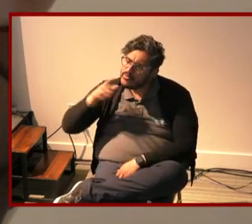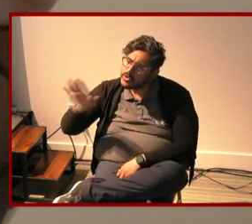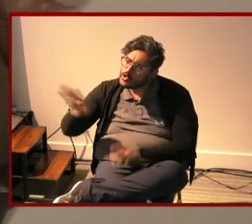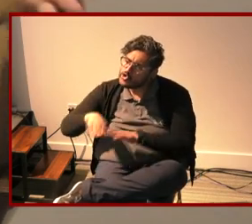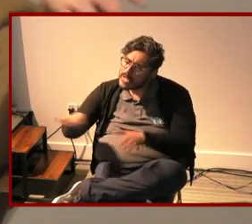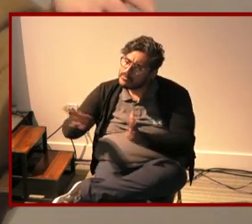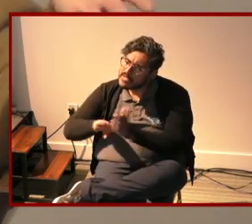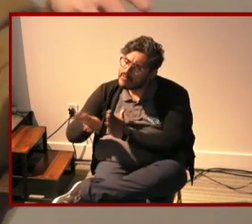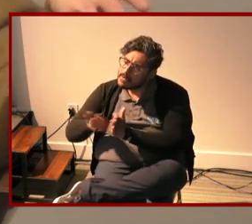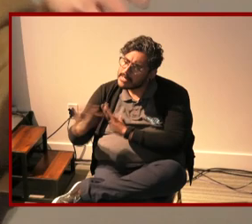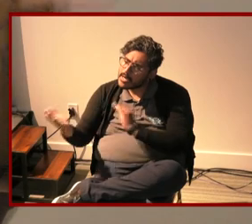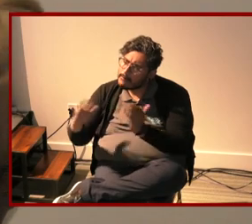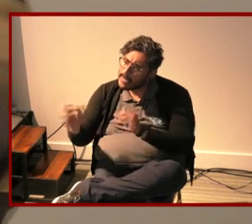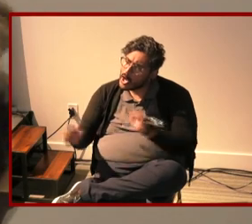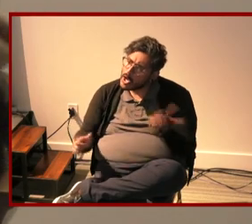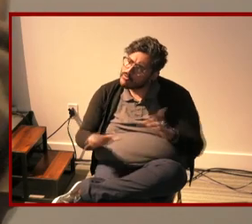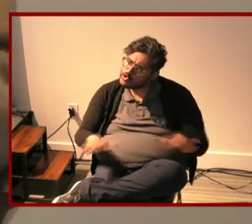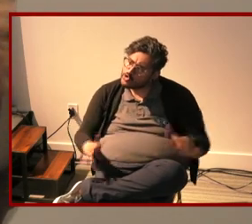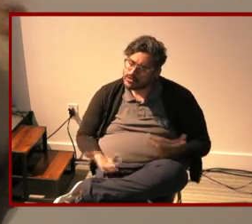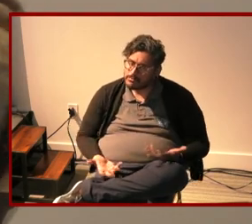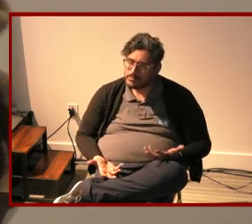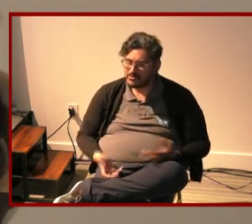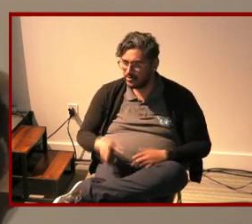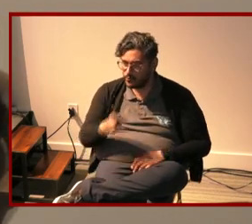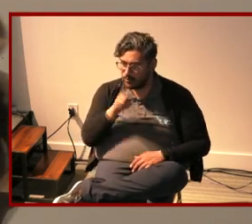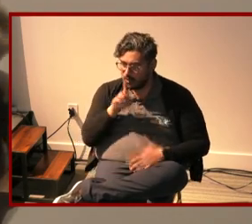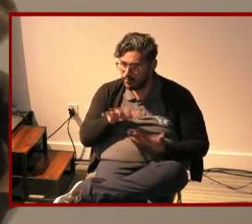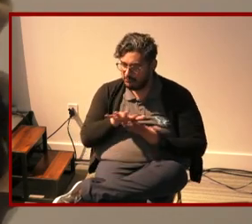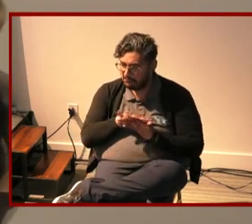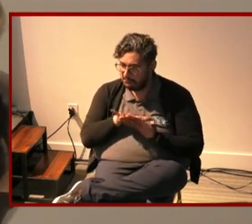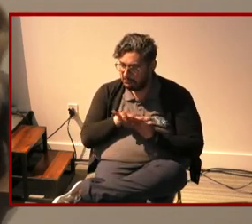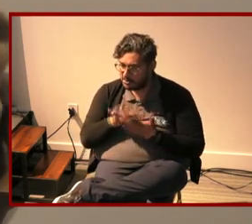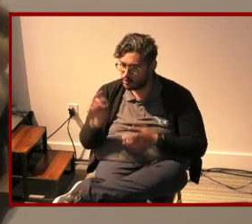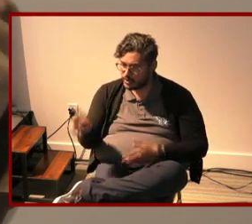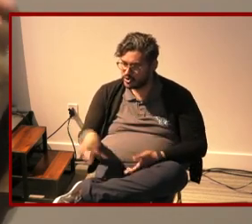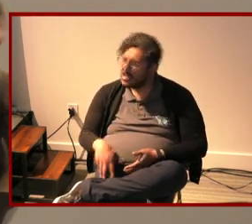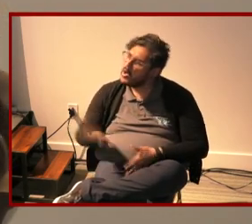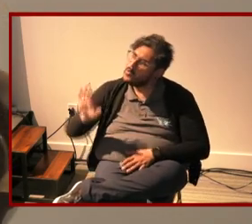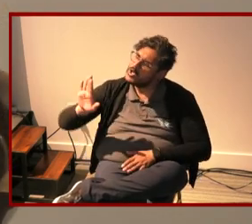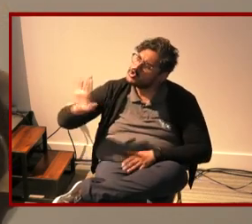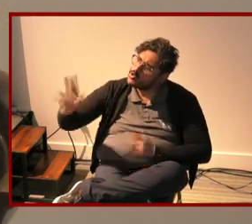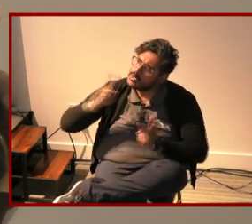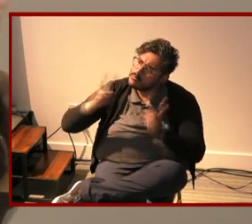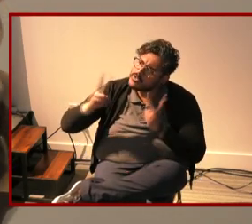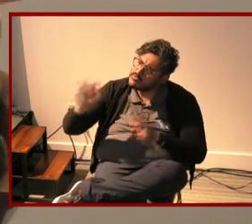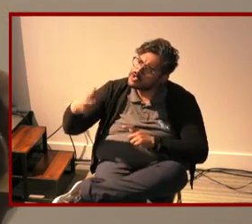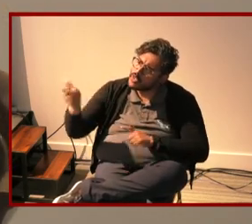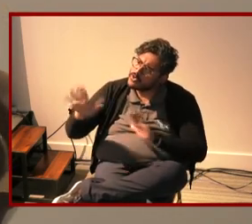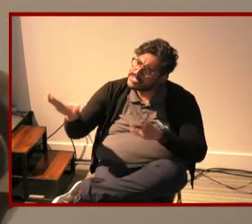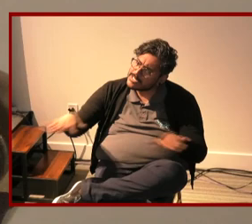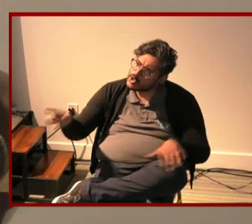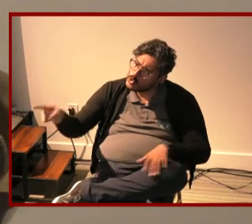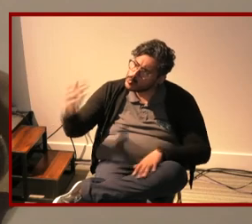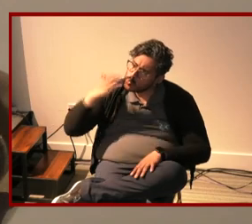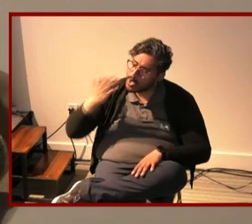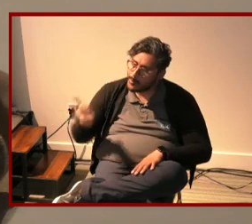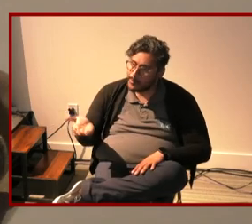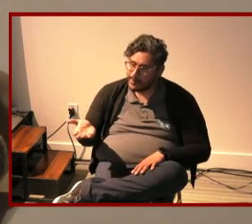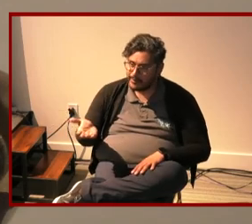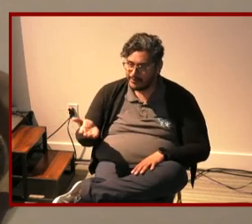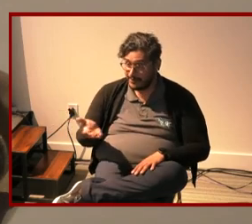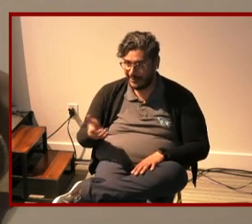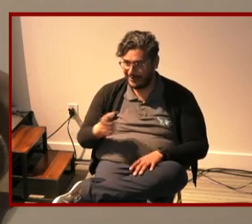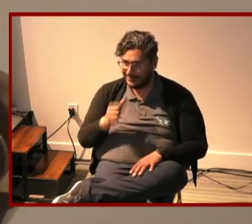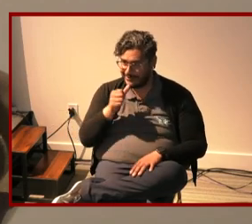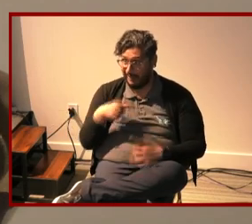relative to other children just these very wishy-washy what is your observance about other kids you know and it's not until the 80s and